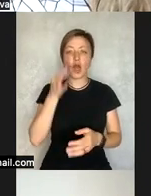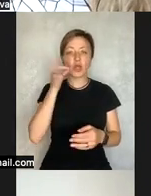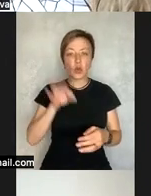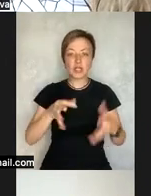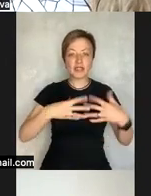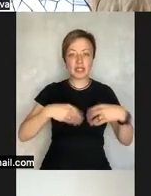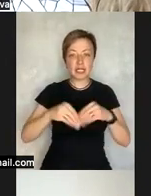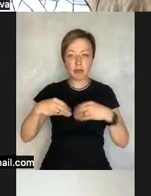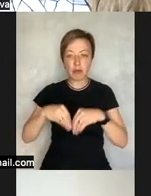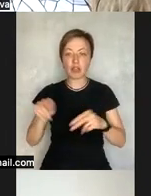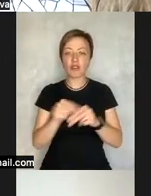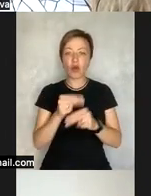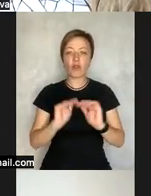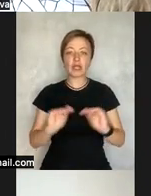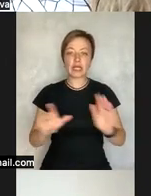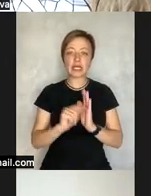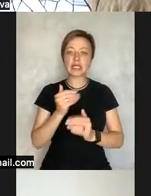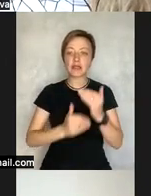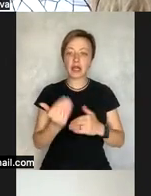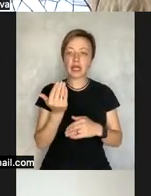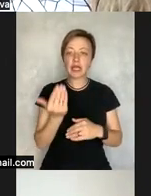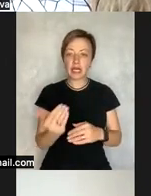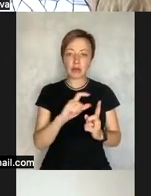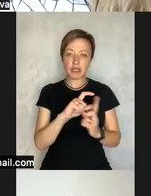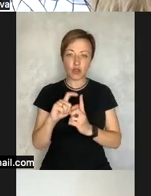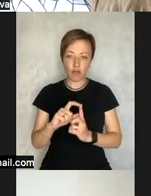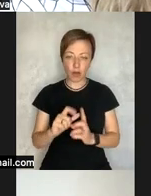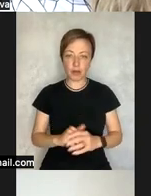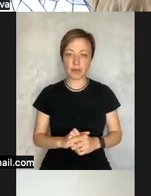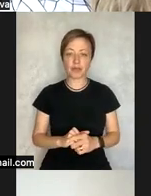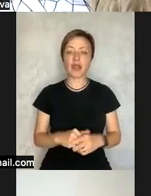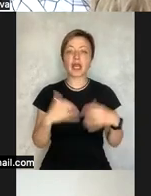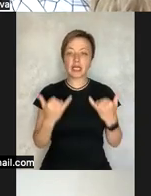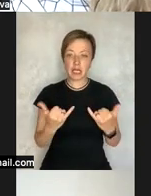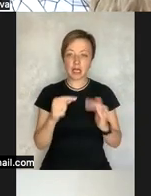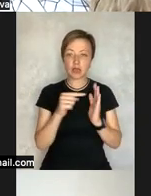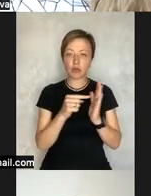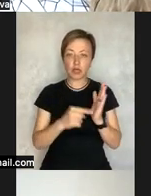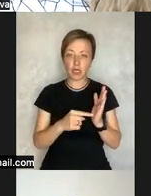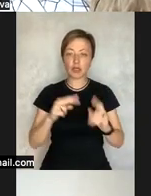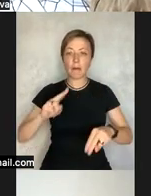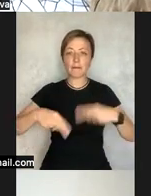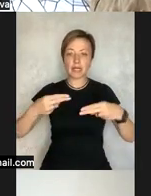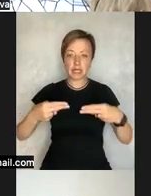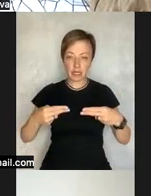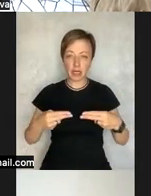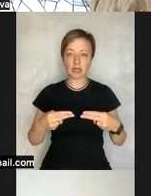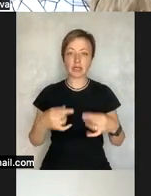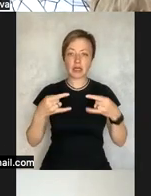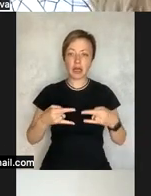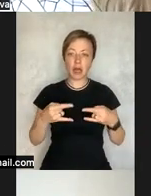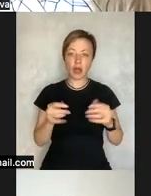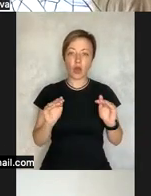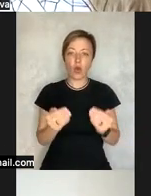drafted reflects the experience of families raising children with disabilities and we